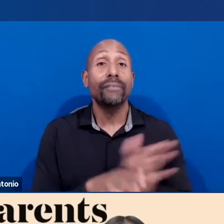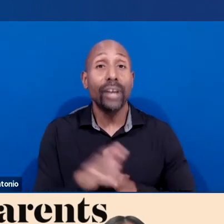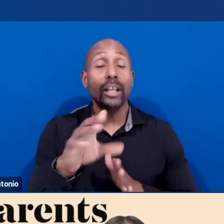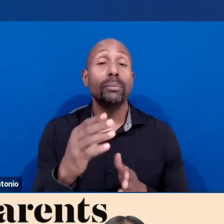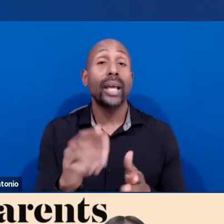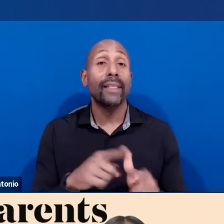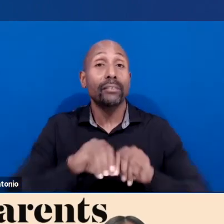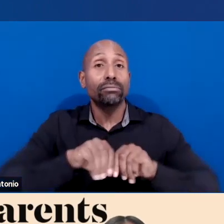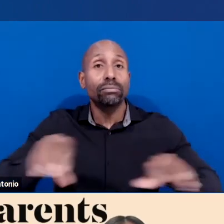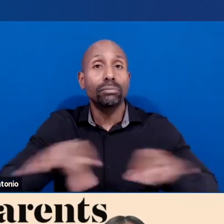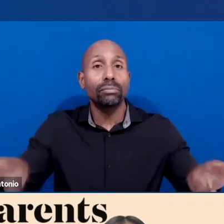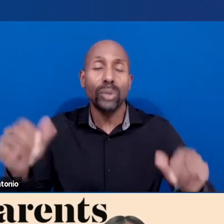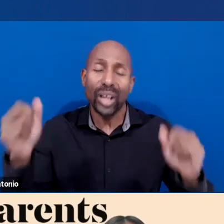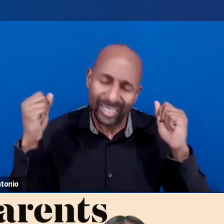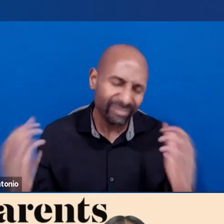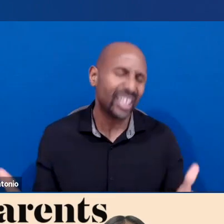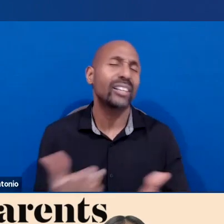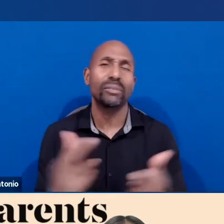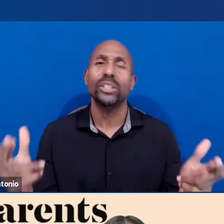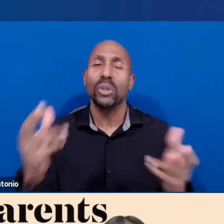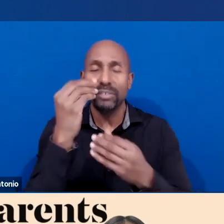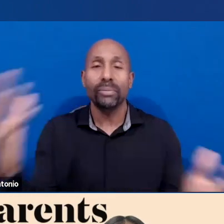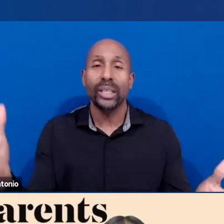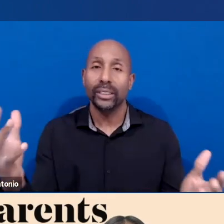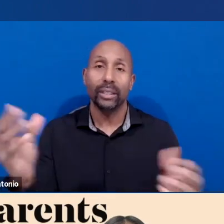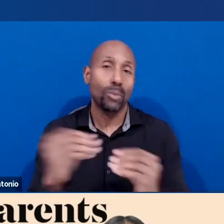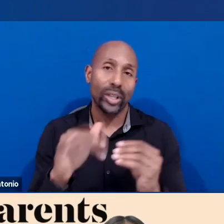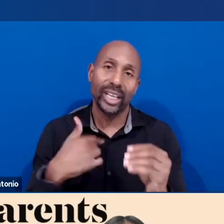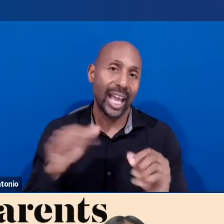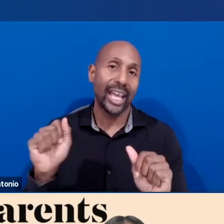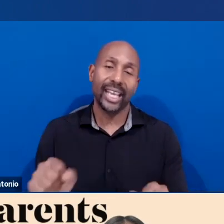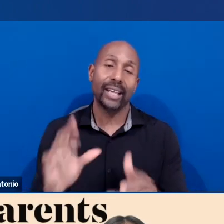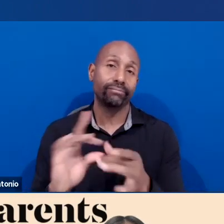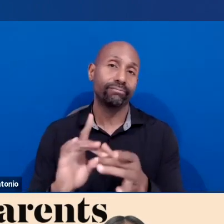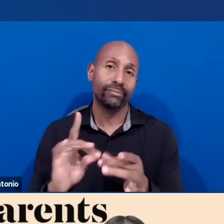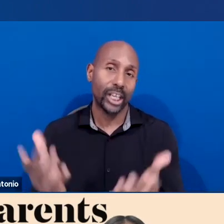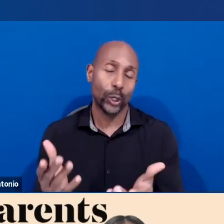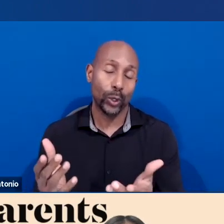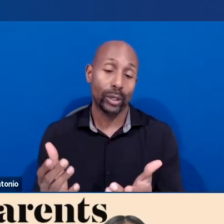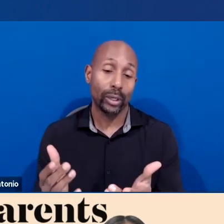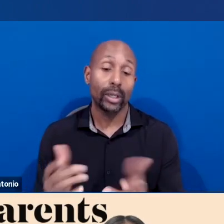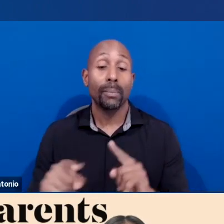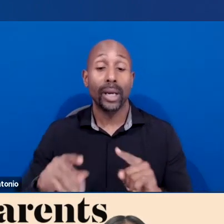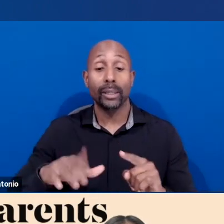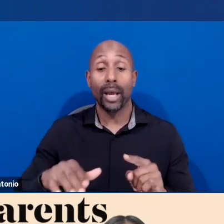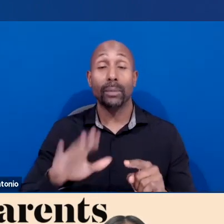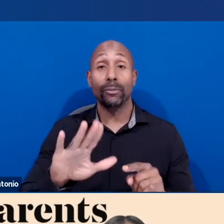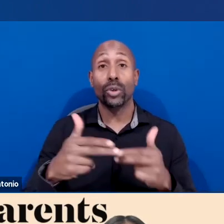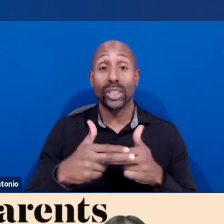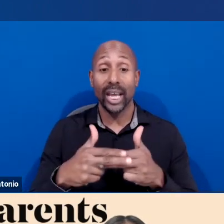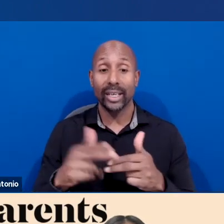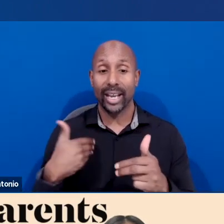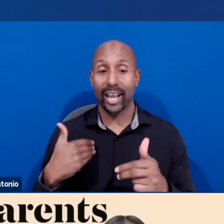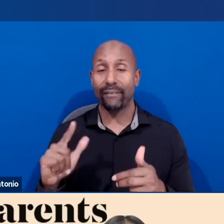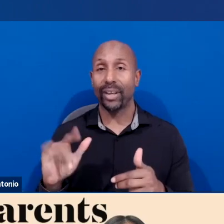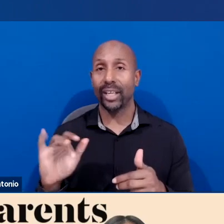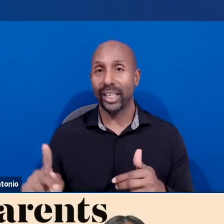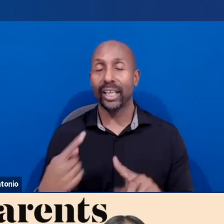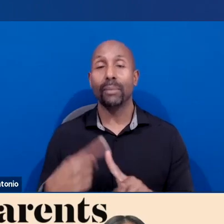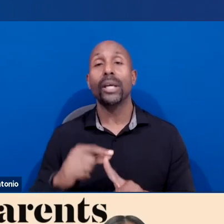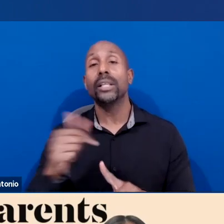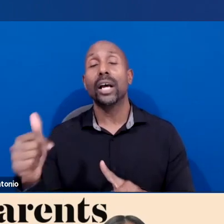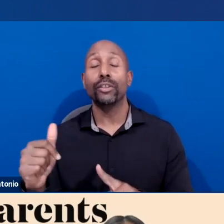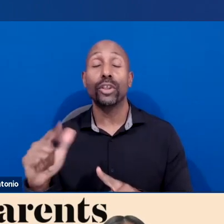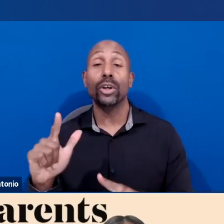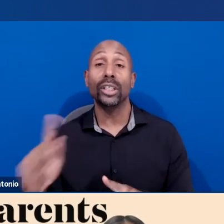information, way too many for me for to talk about here. There's a link at the bottom of your slide and some other links have gone in the